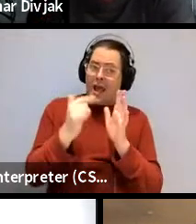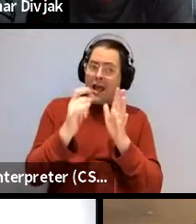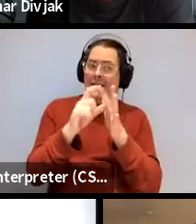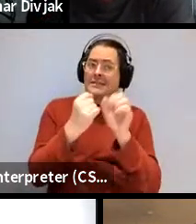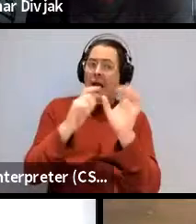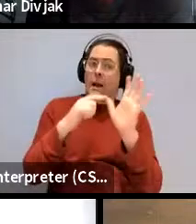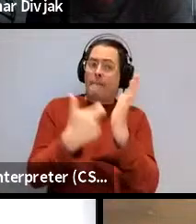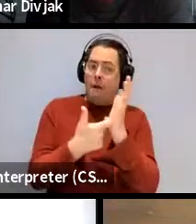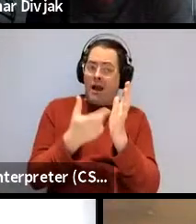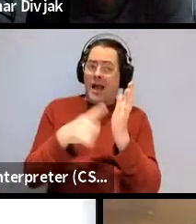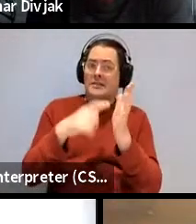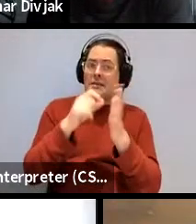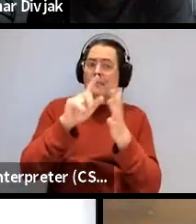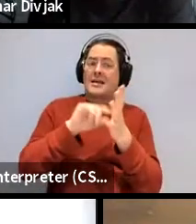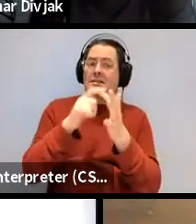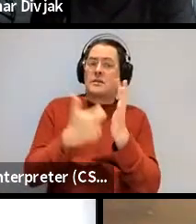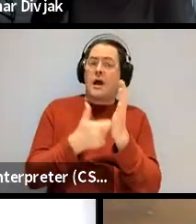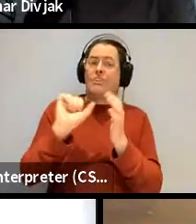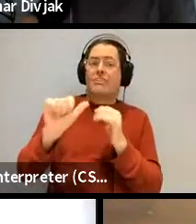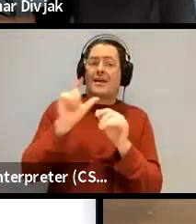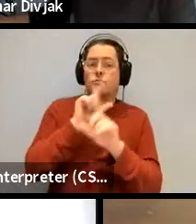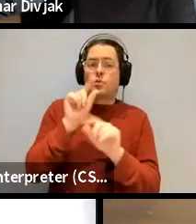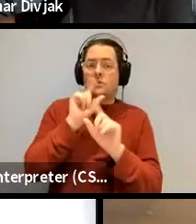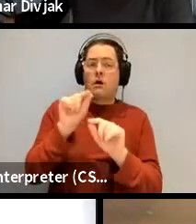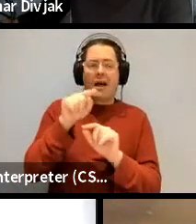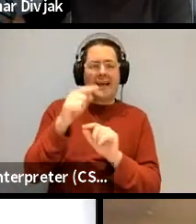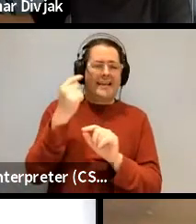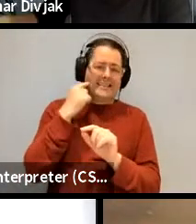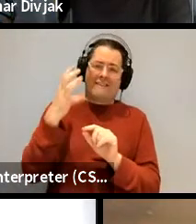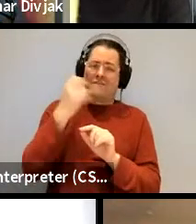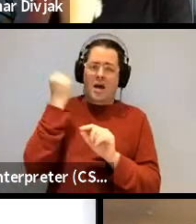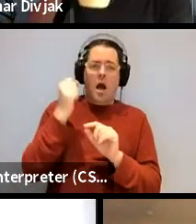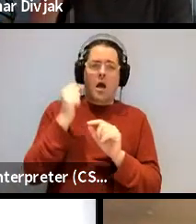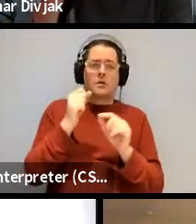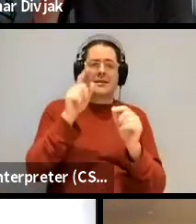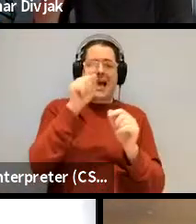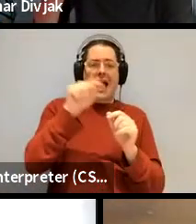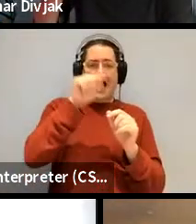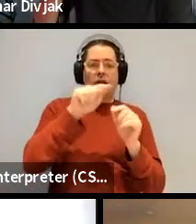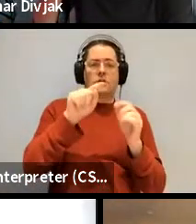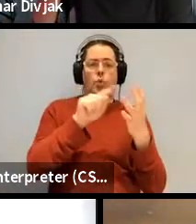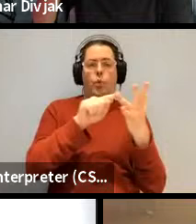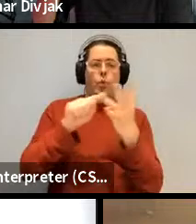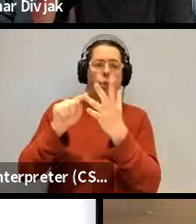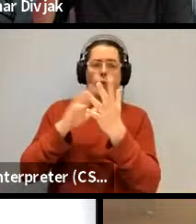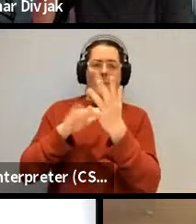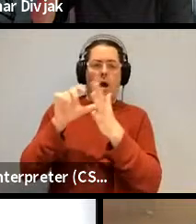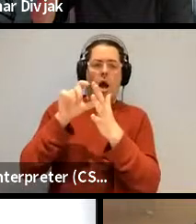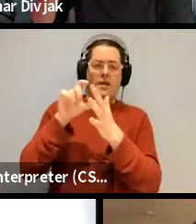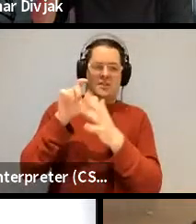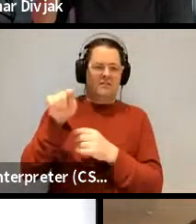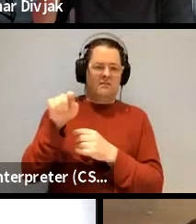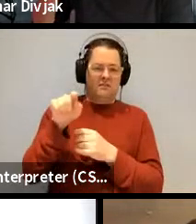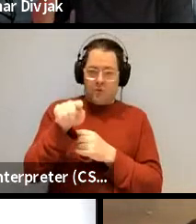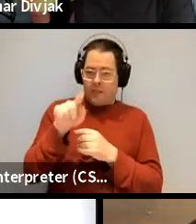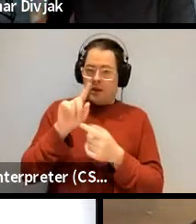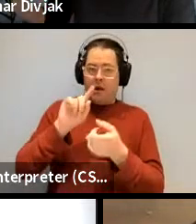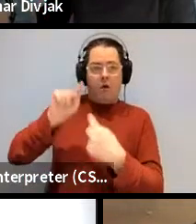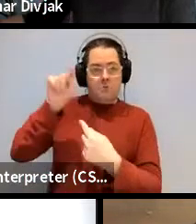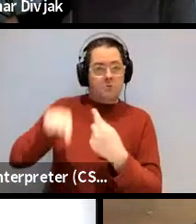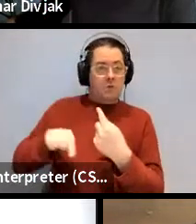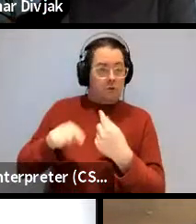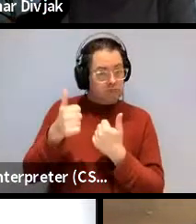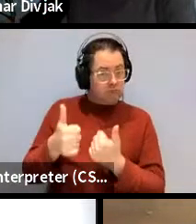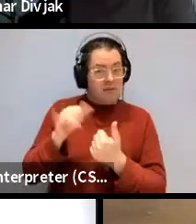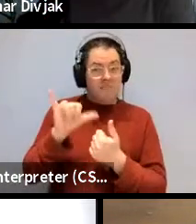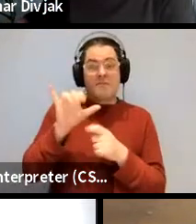peter's uh web twitter accounts i mean they're easy to find just search google on them um you'll find the answers there is is that okay and we can maybe pick